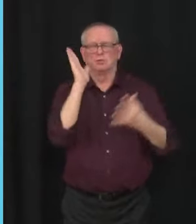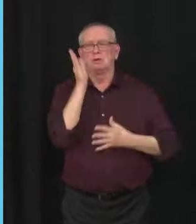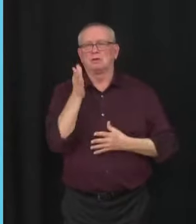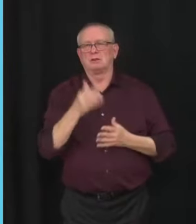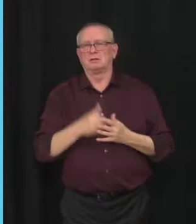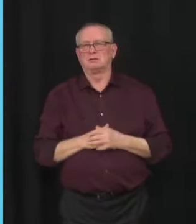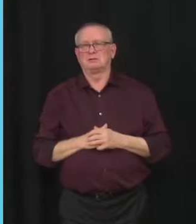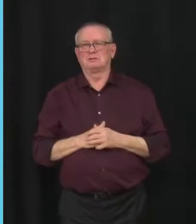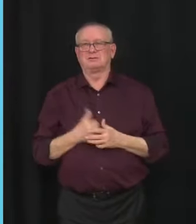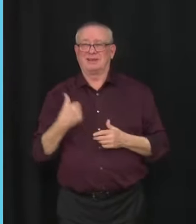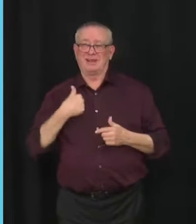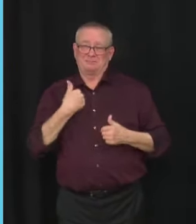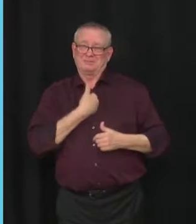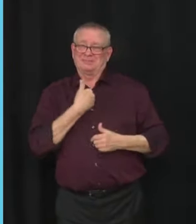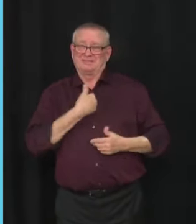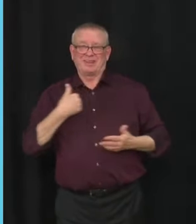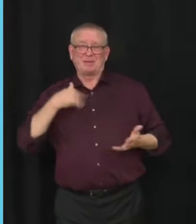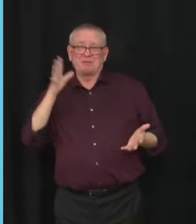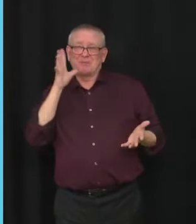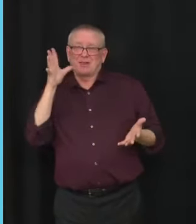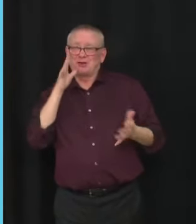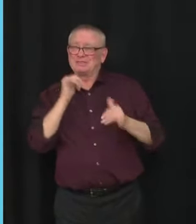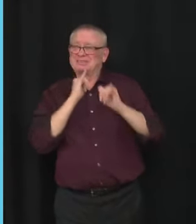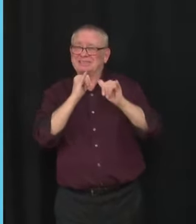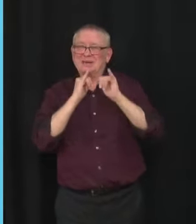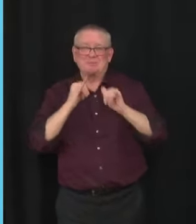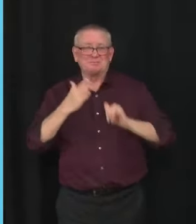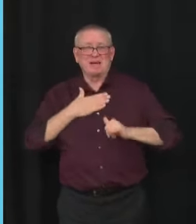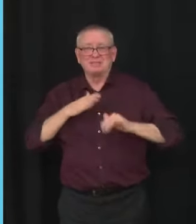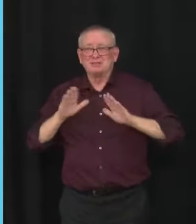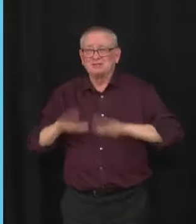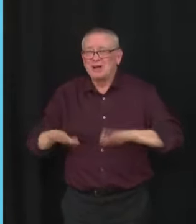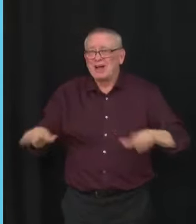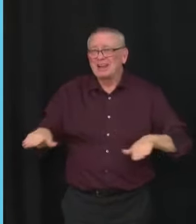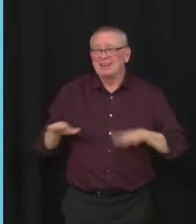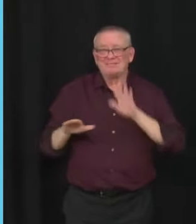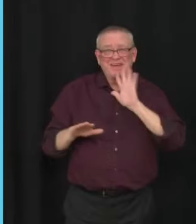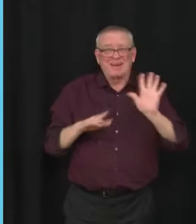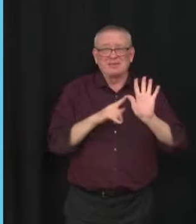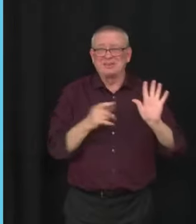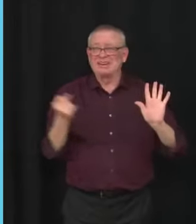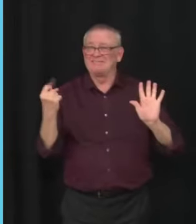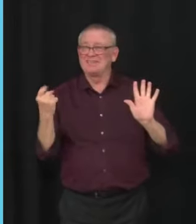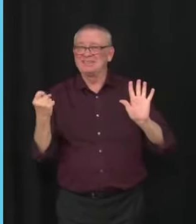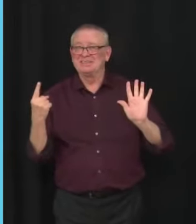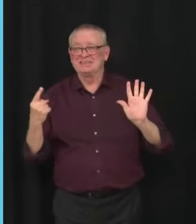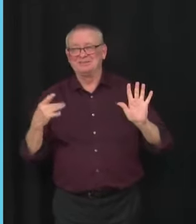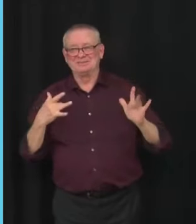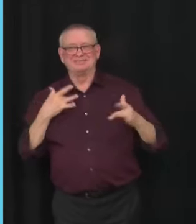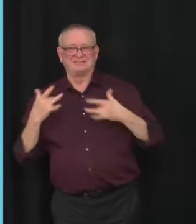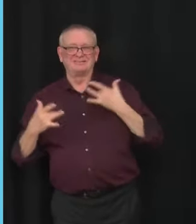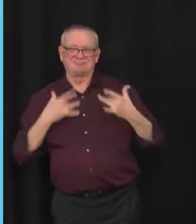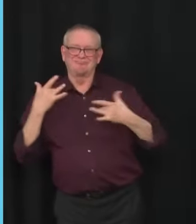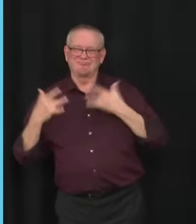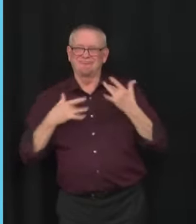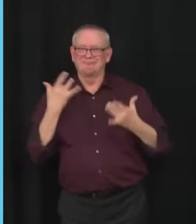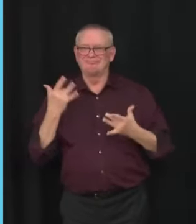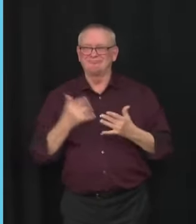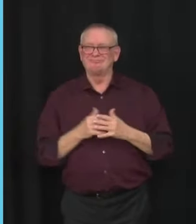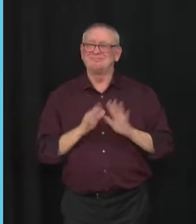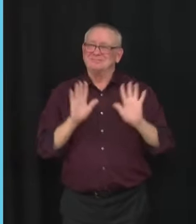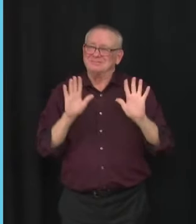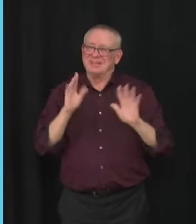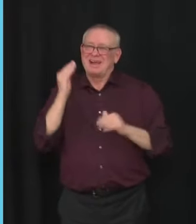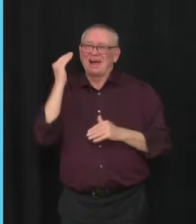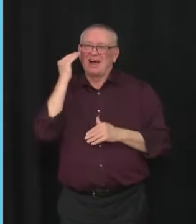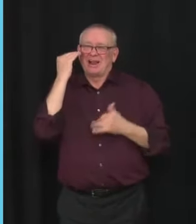the relief of many parents now that there is an effective vaccine available for use. I also understand that some families